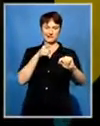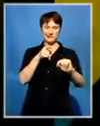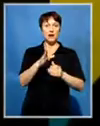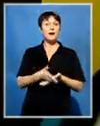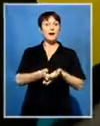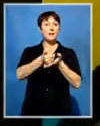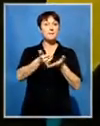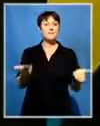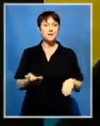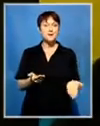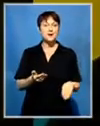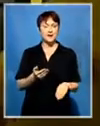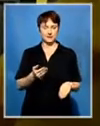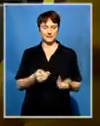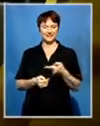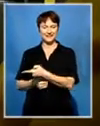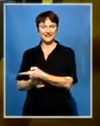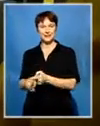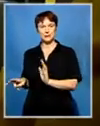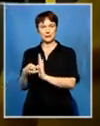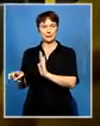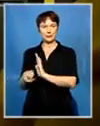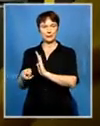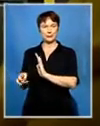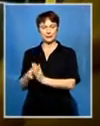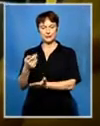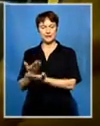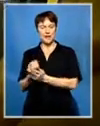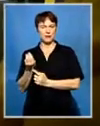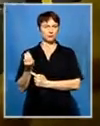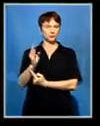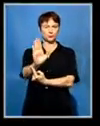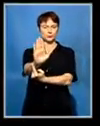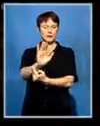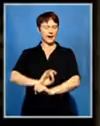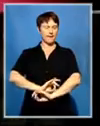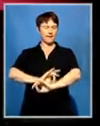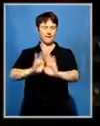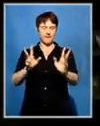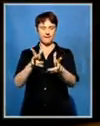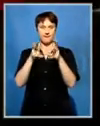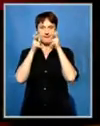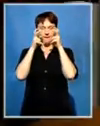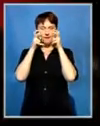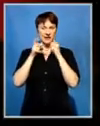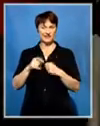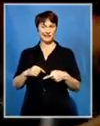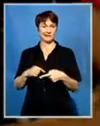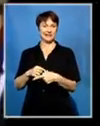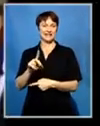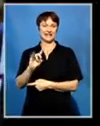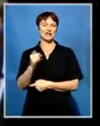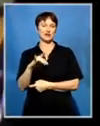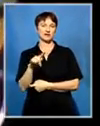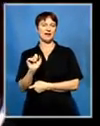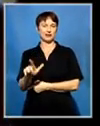you to watch television. The process will open up broadcast frequencies for faster mobile broadband services.